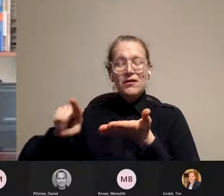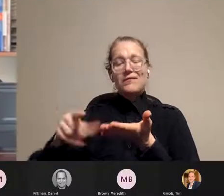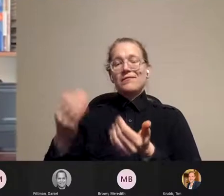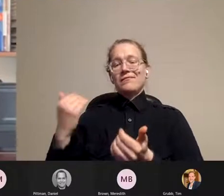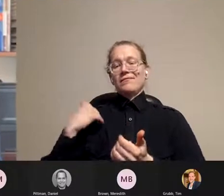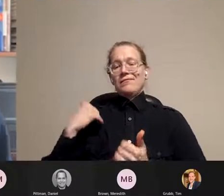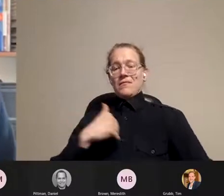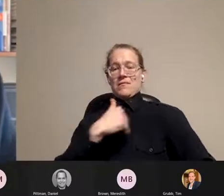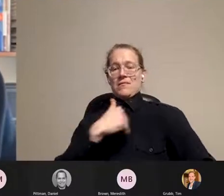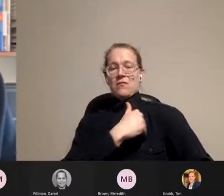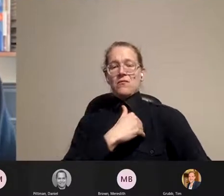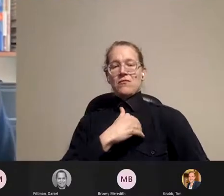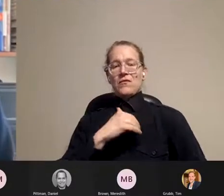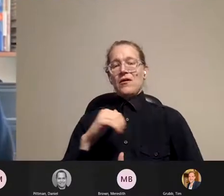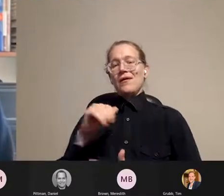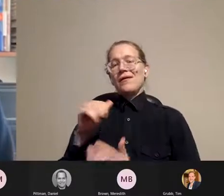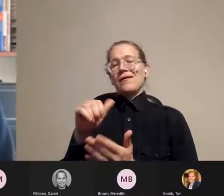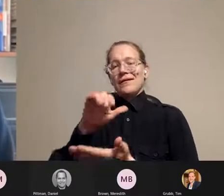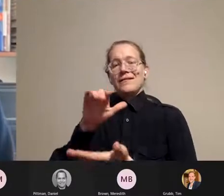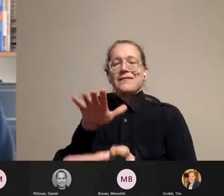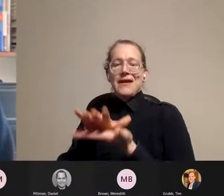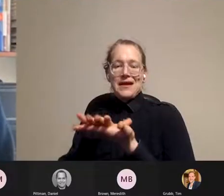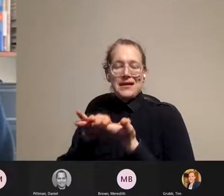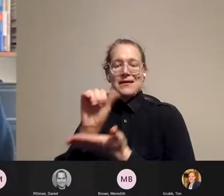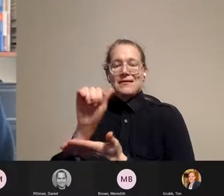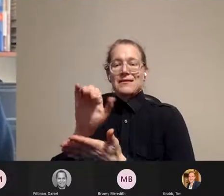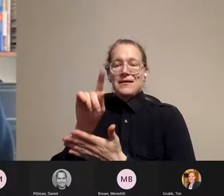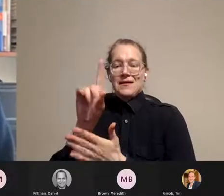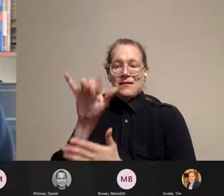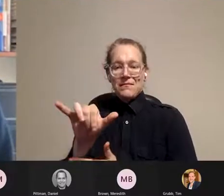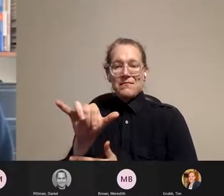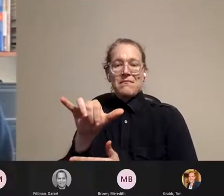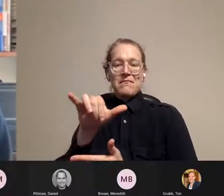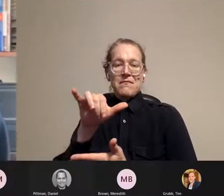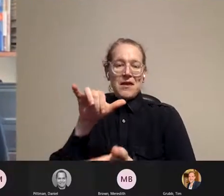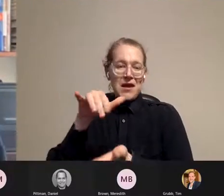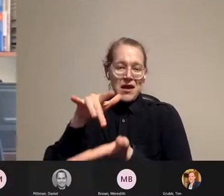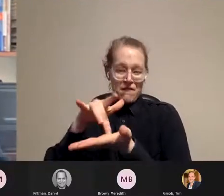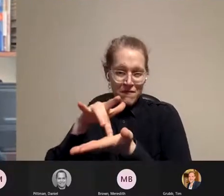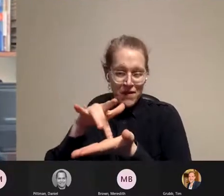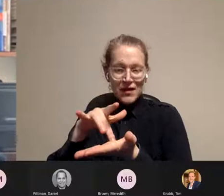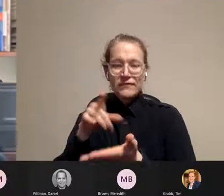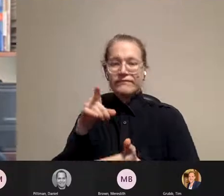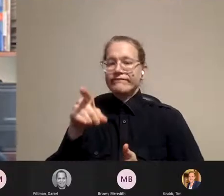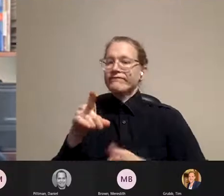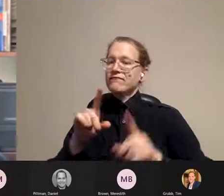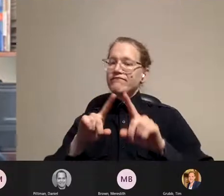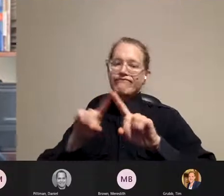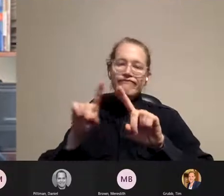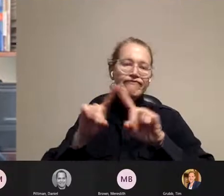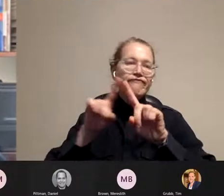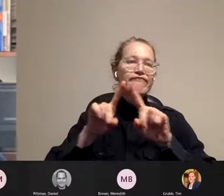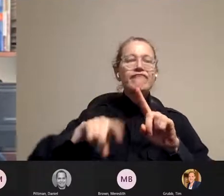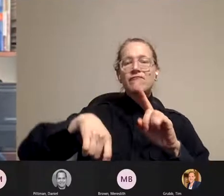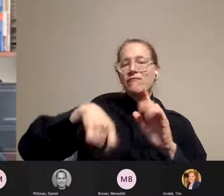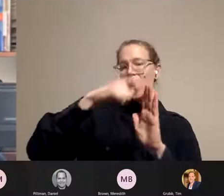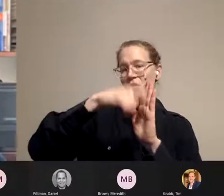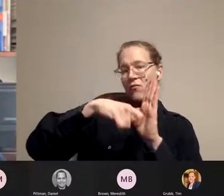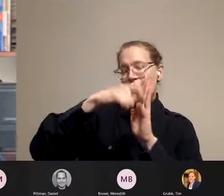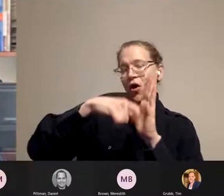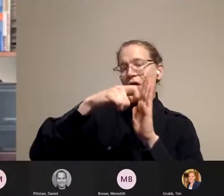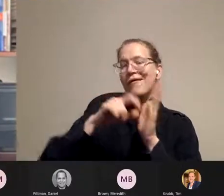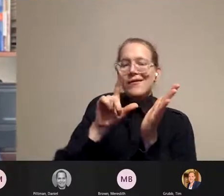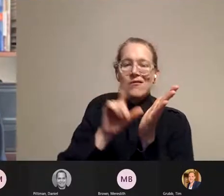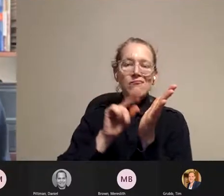He's well published in numerous peer-reviewed literature and regular contributor to a range of public media